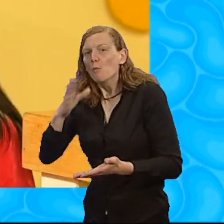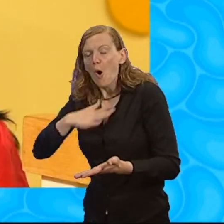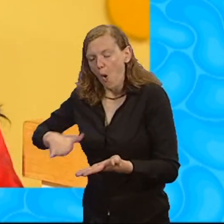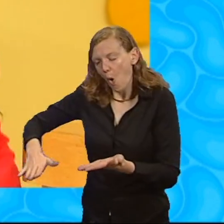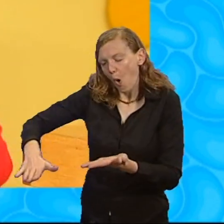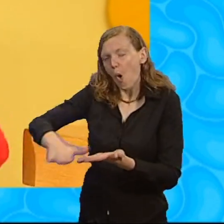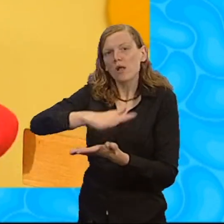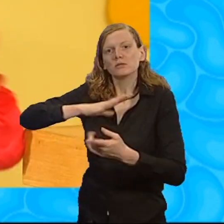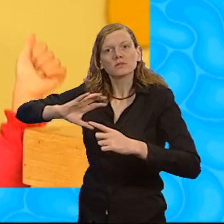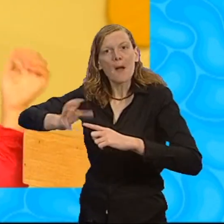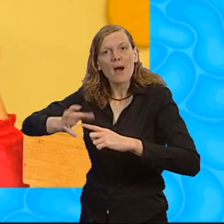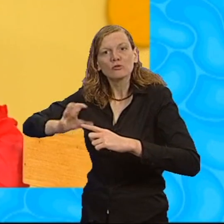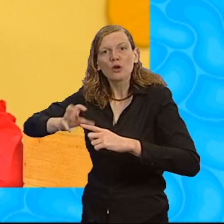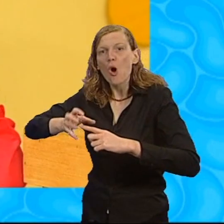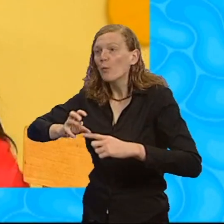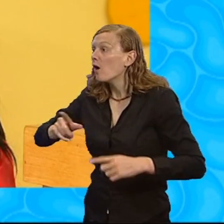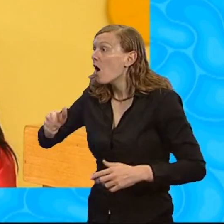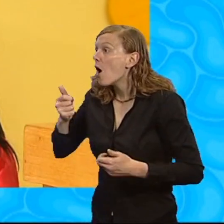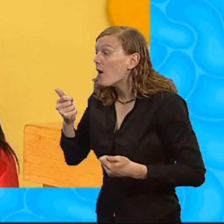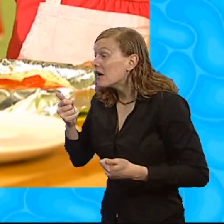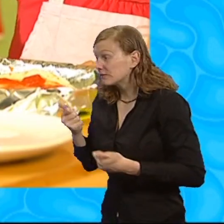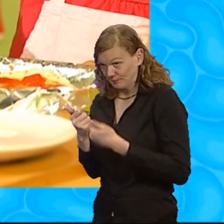Olivia, how's yours going? Good. Is it good?